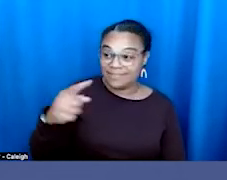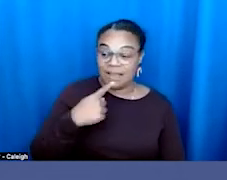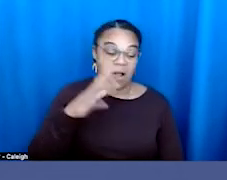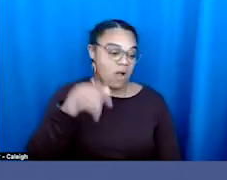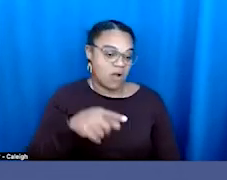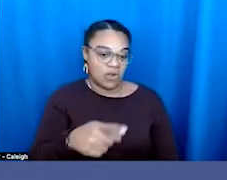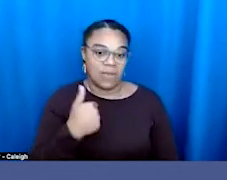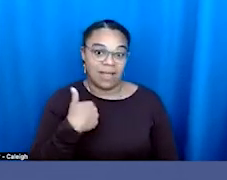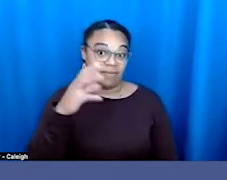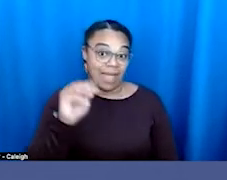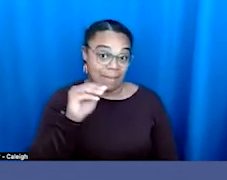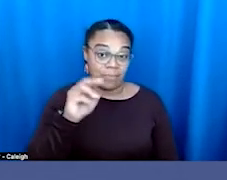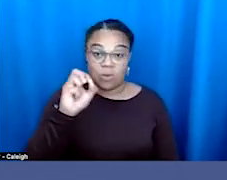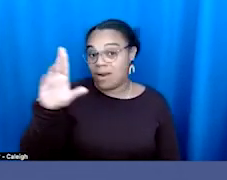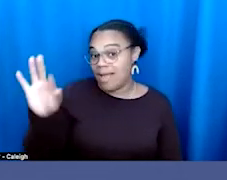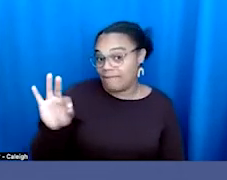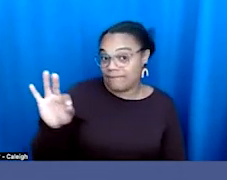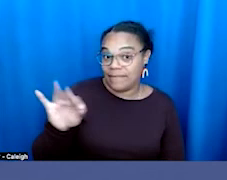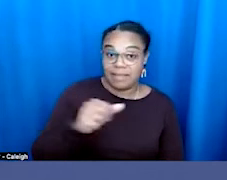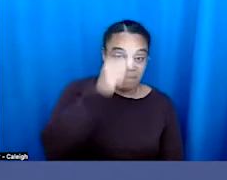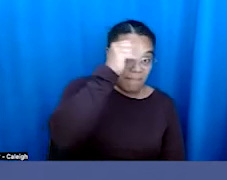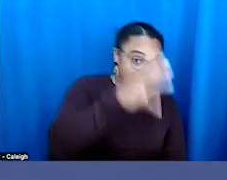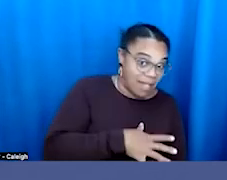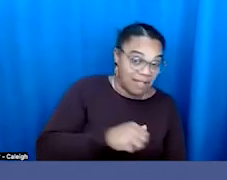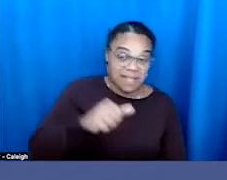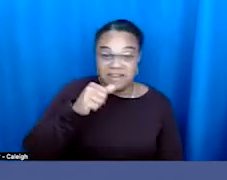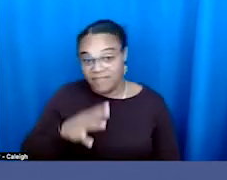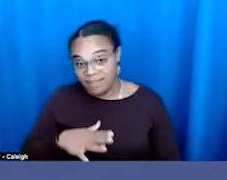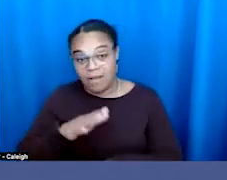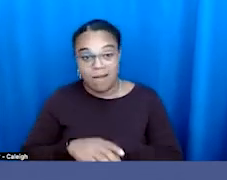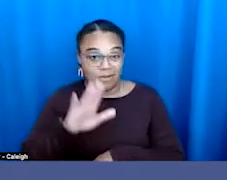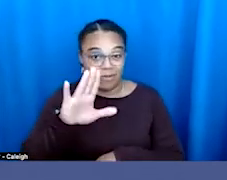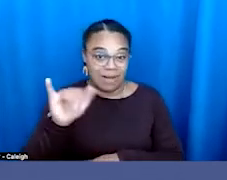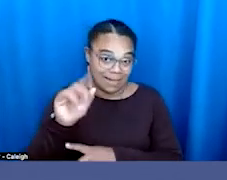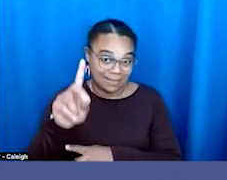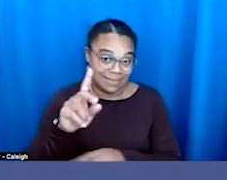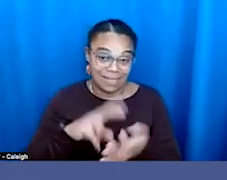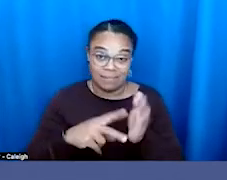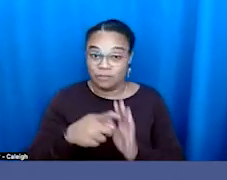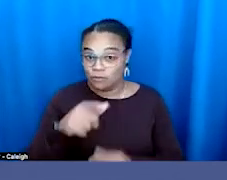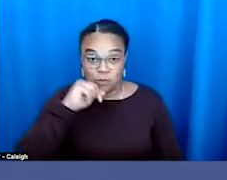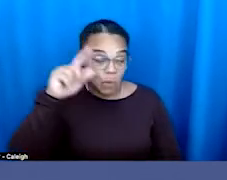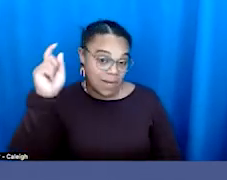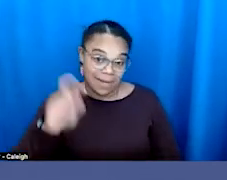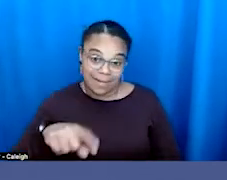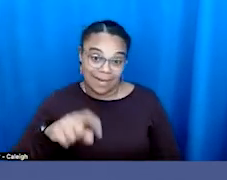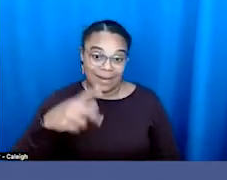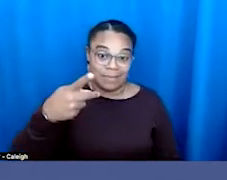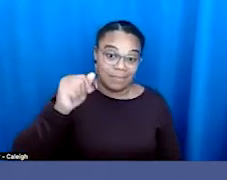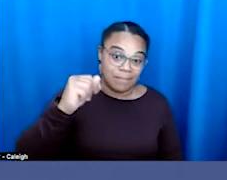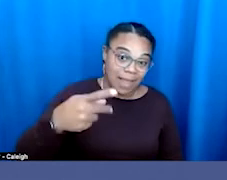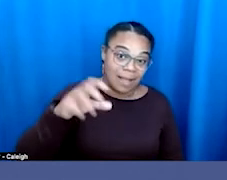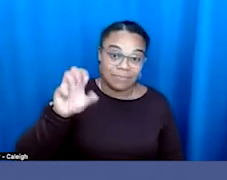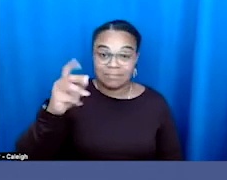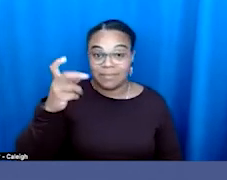well, you have an M or an F, male or female listed on your ID. That means you don't need a pap smear. That